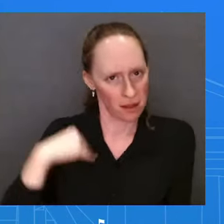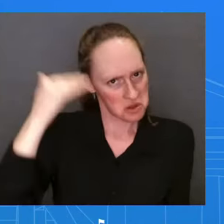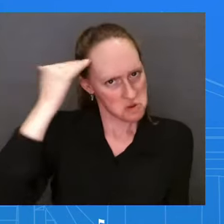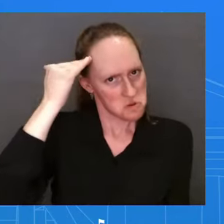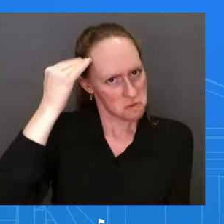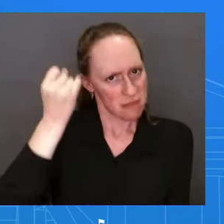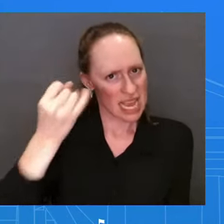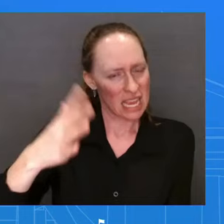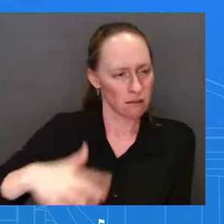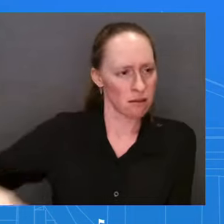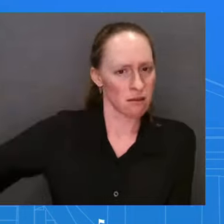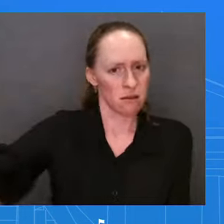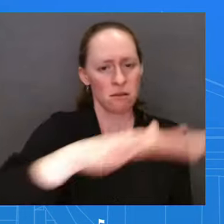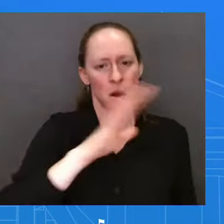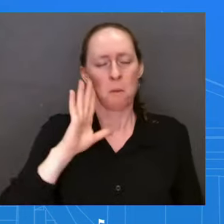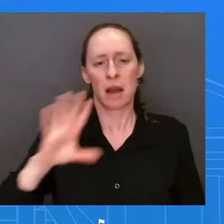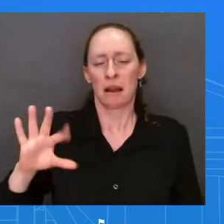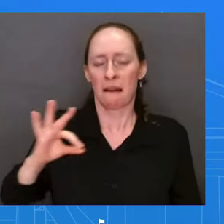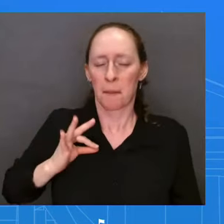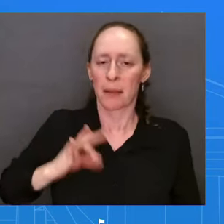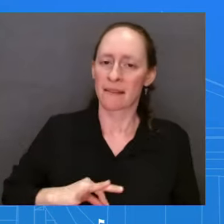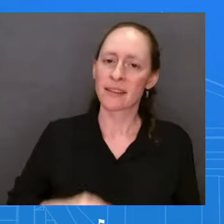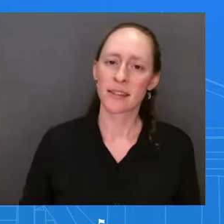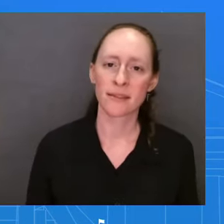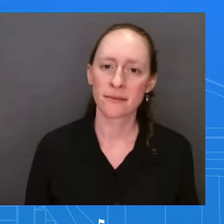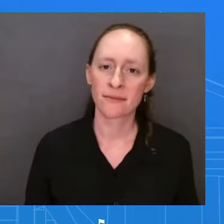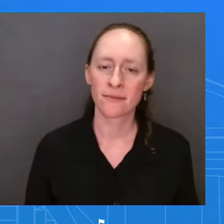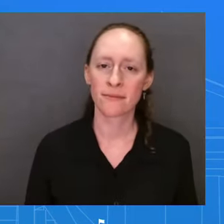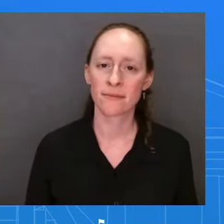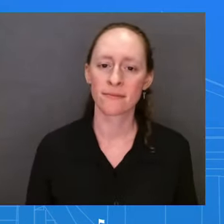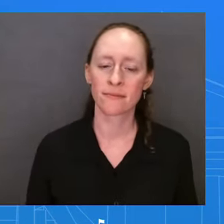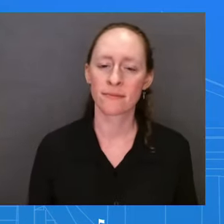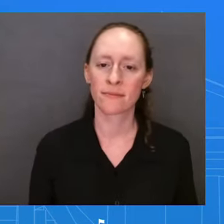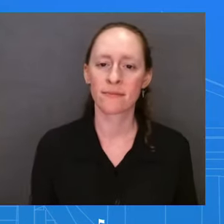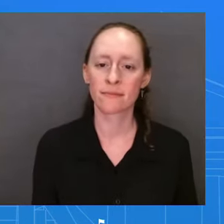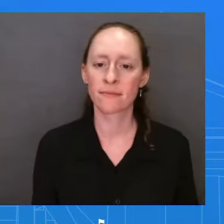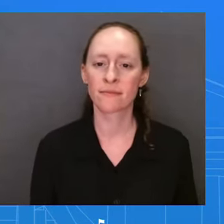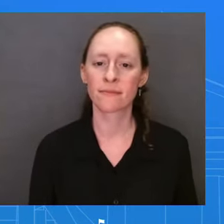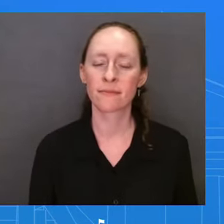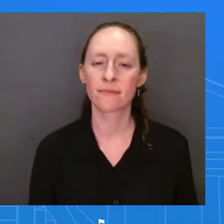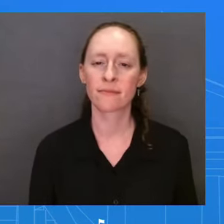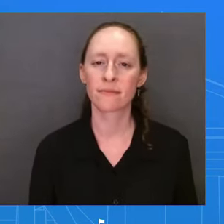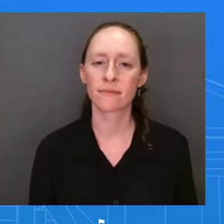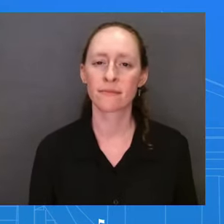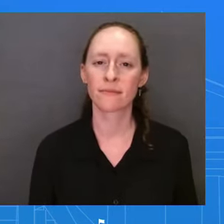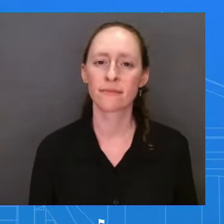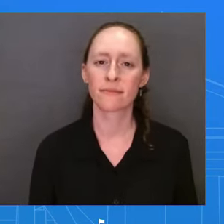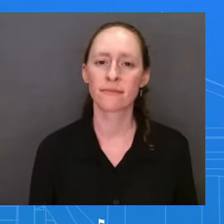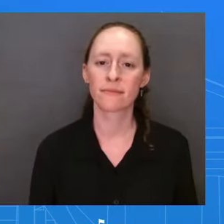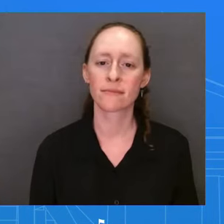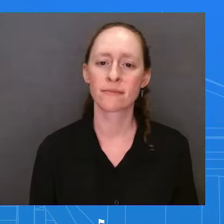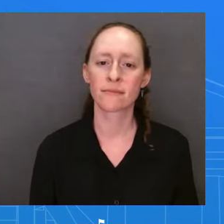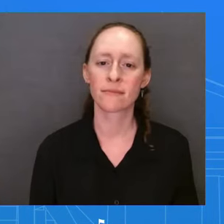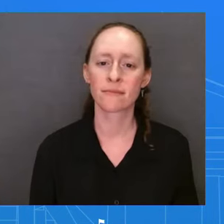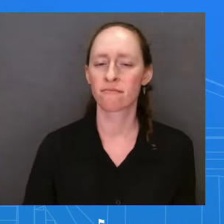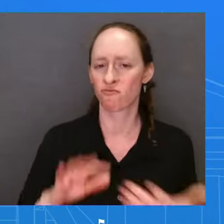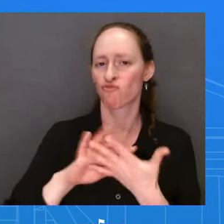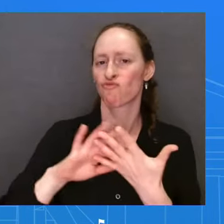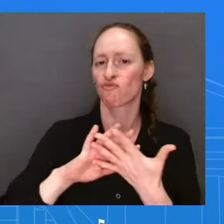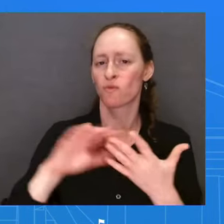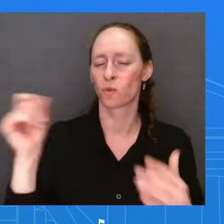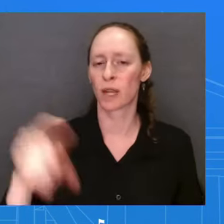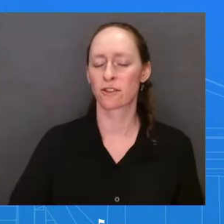Kevin. Just circling back to FAA, why hasn't the President nominated someone to leave that agency on a permanent basis? It seems as if the airlines